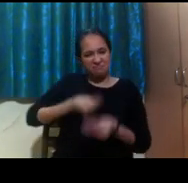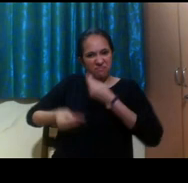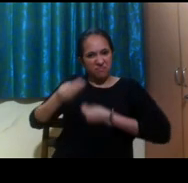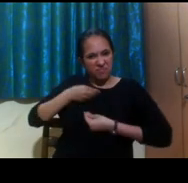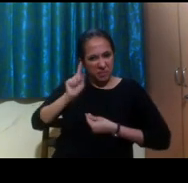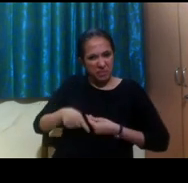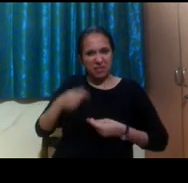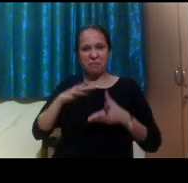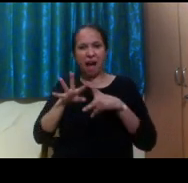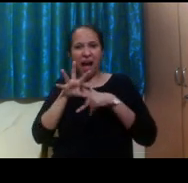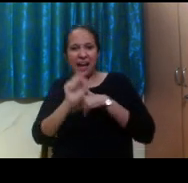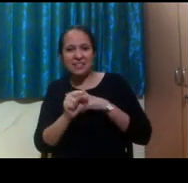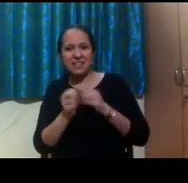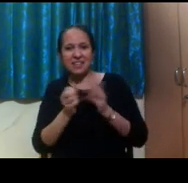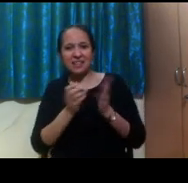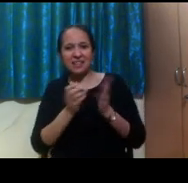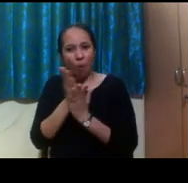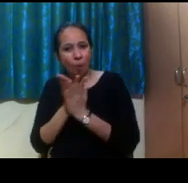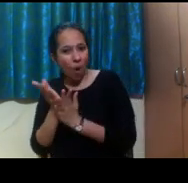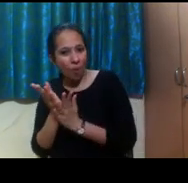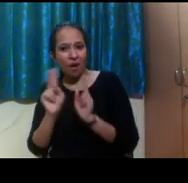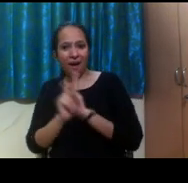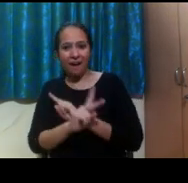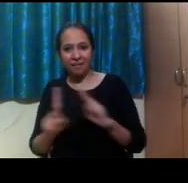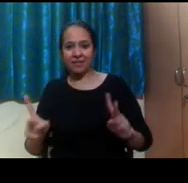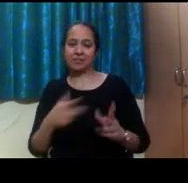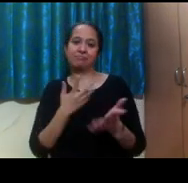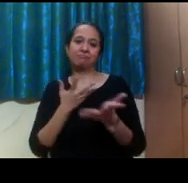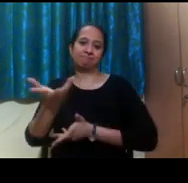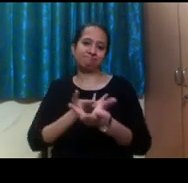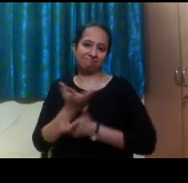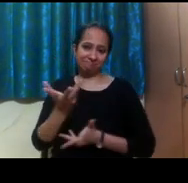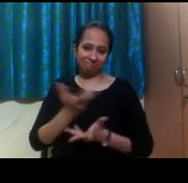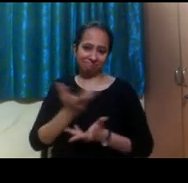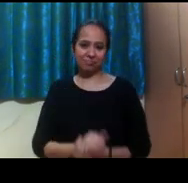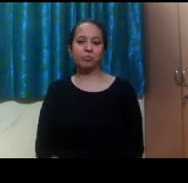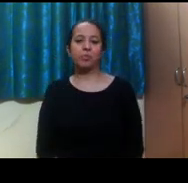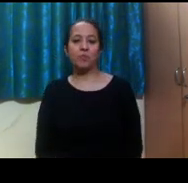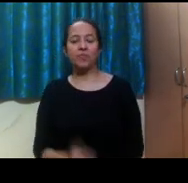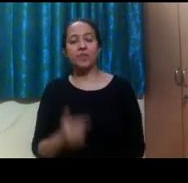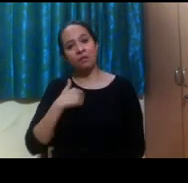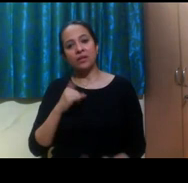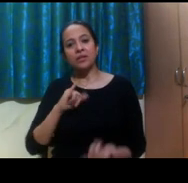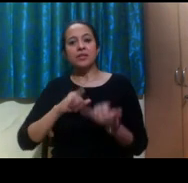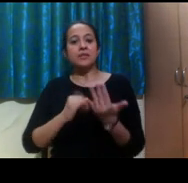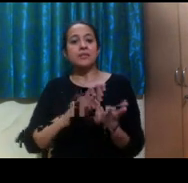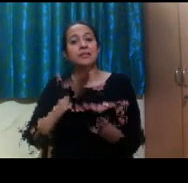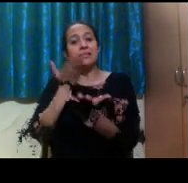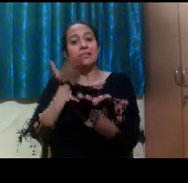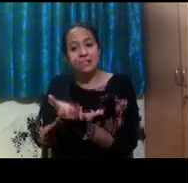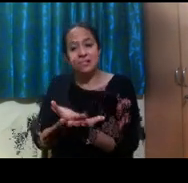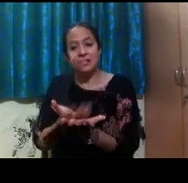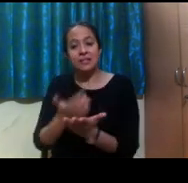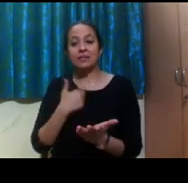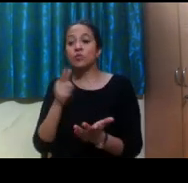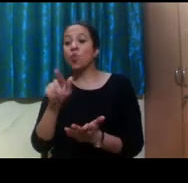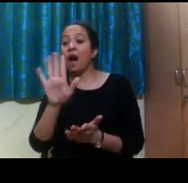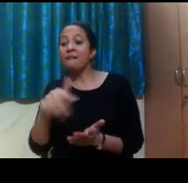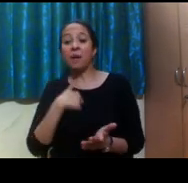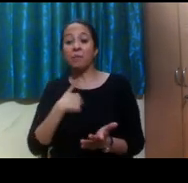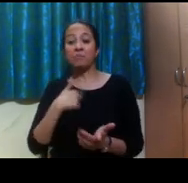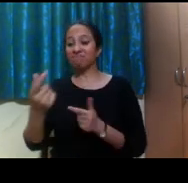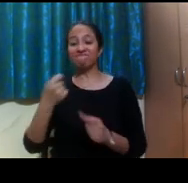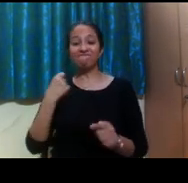concerns, maybe there's one of these that's a bigger concern for you. So just addressing that and seeking support and the